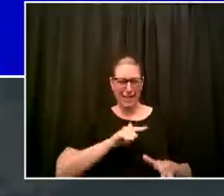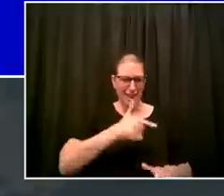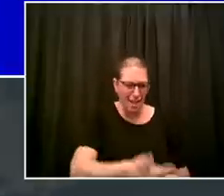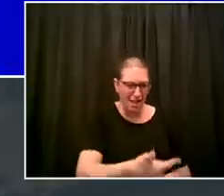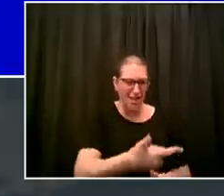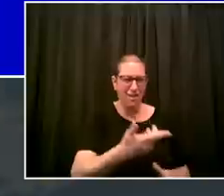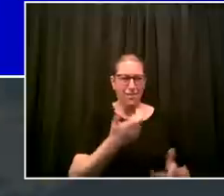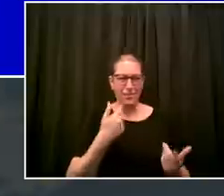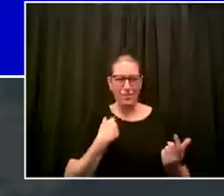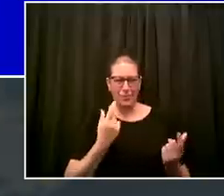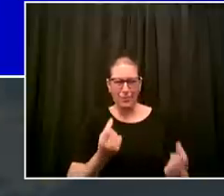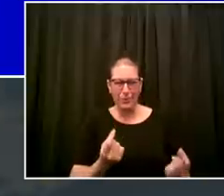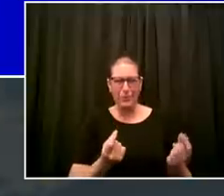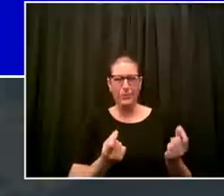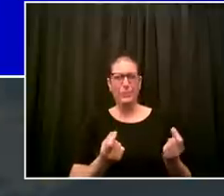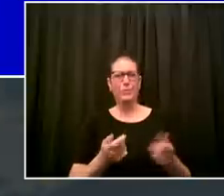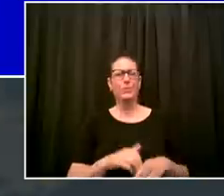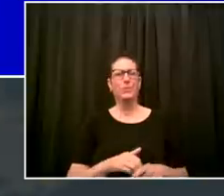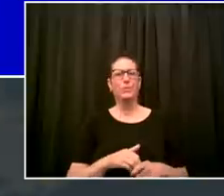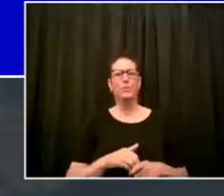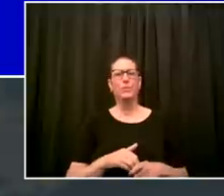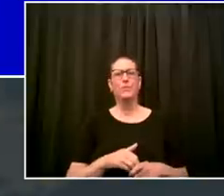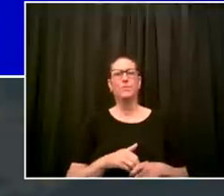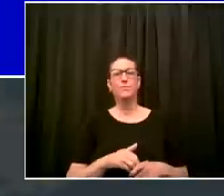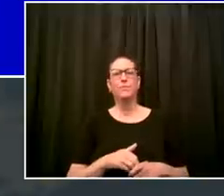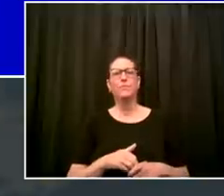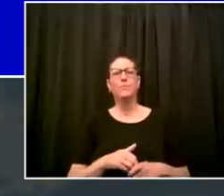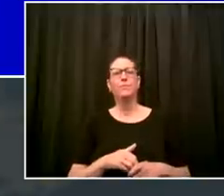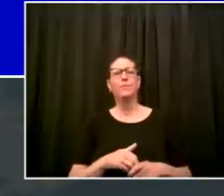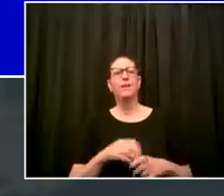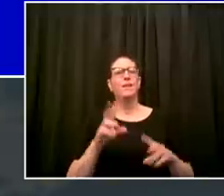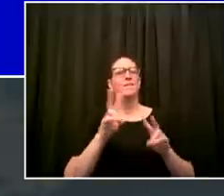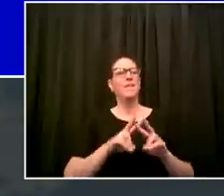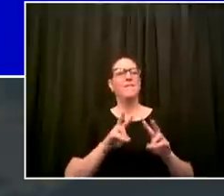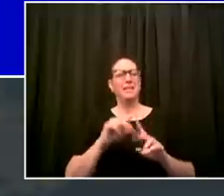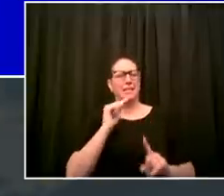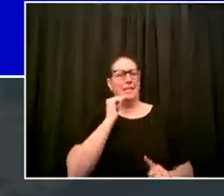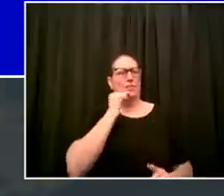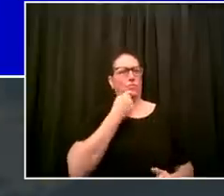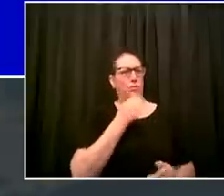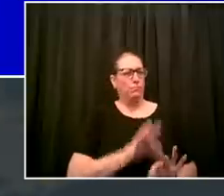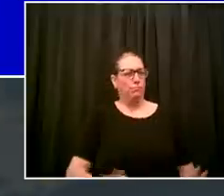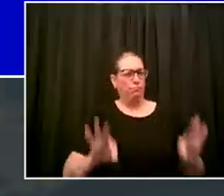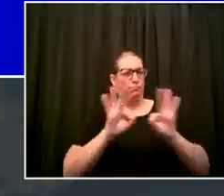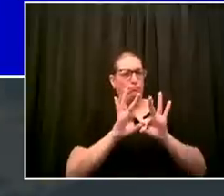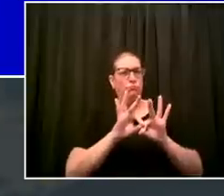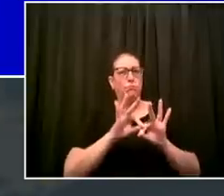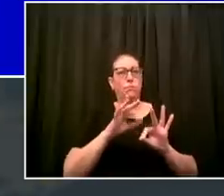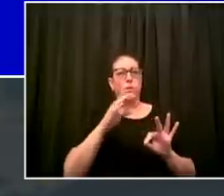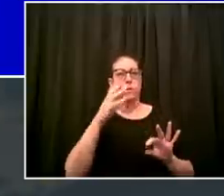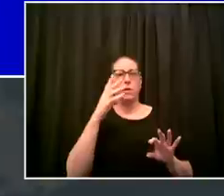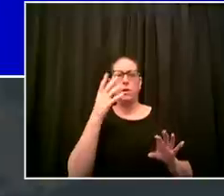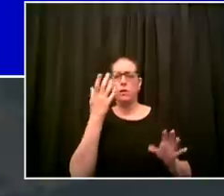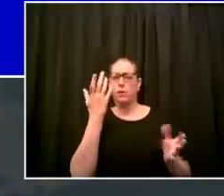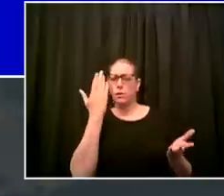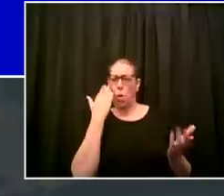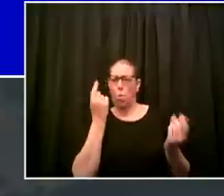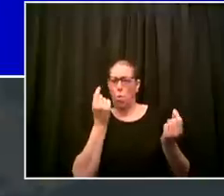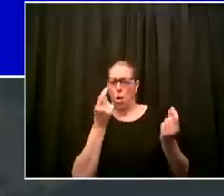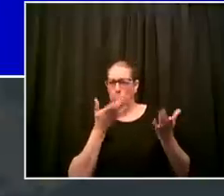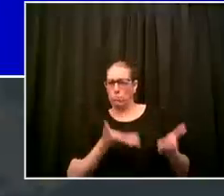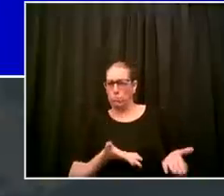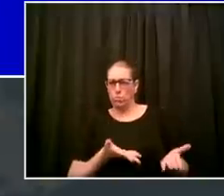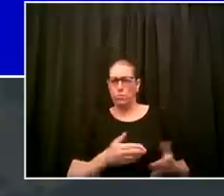very very seriously now what we've been calling it and the health department defined it with a simple phrase it's not a